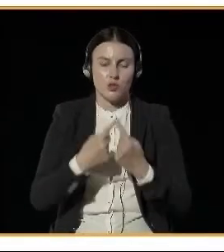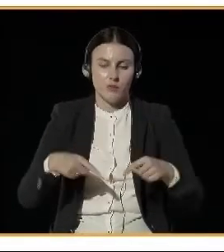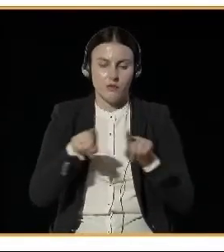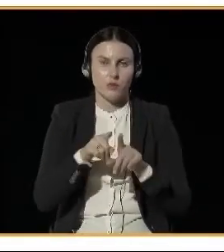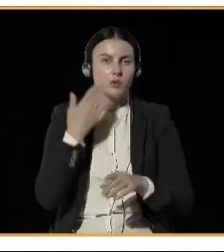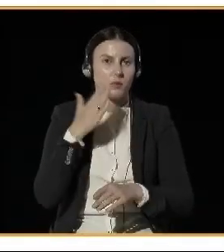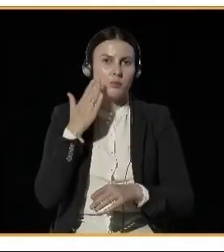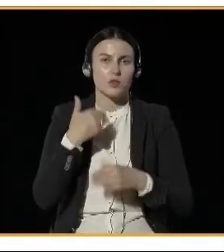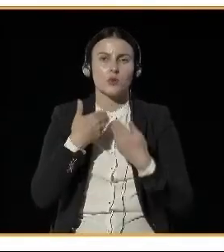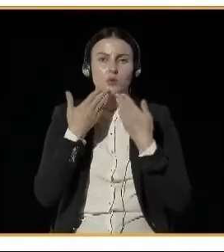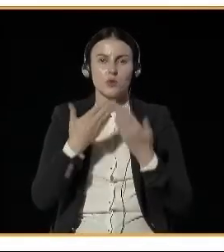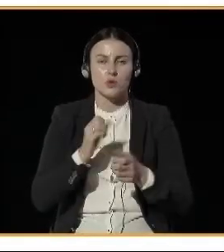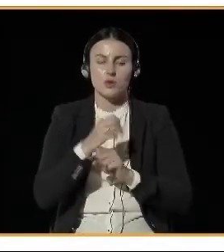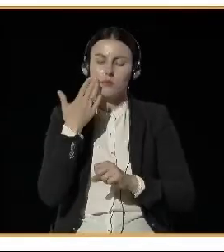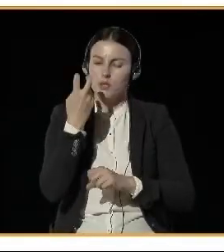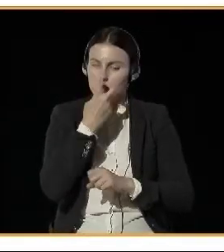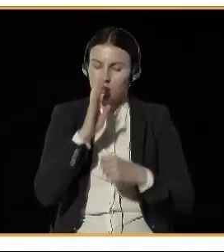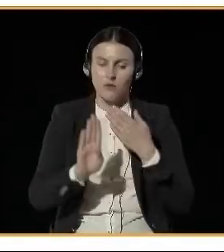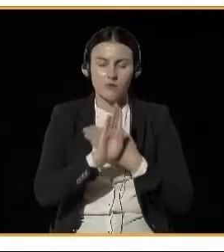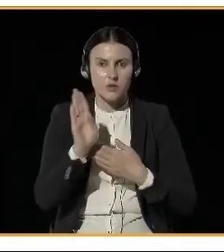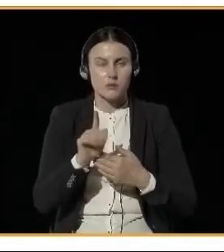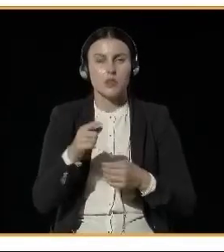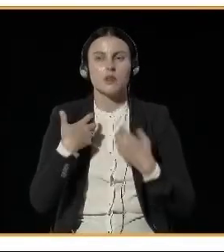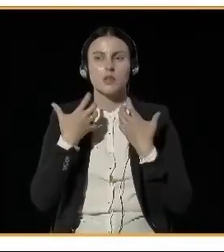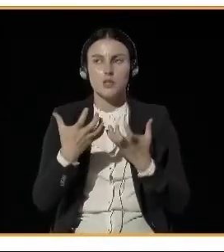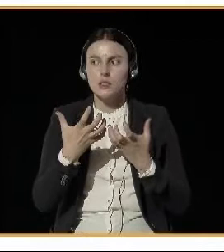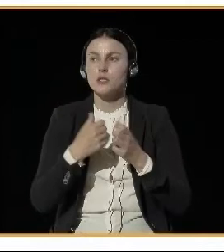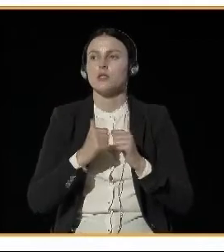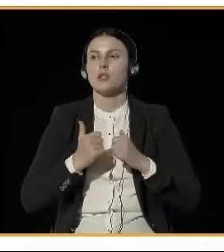please, Magdalena and Natalia, introduce how it looks like in Poland?